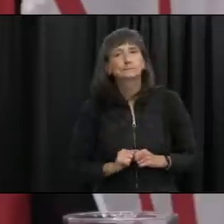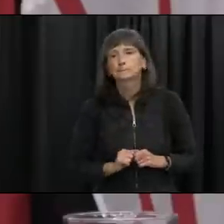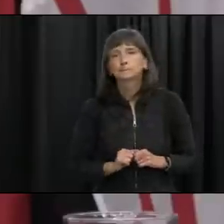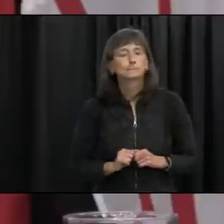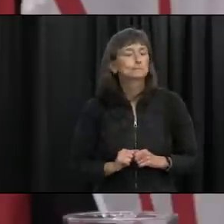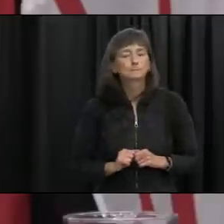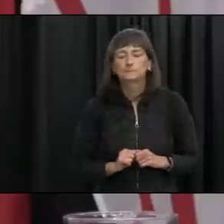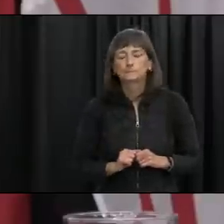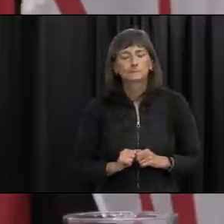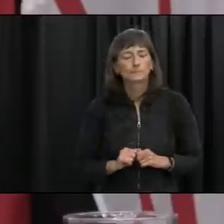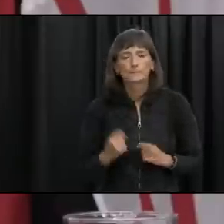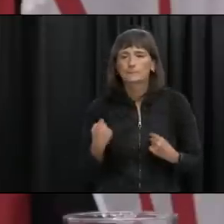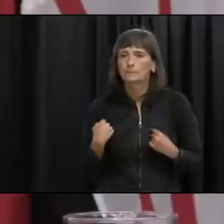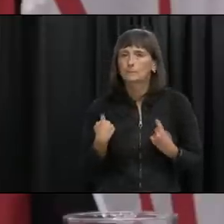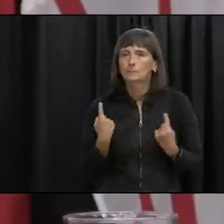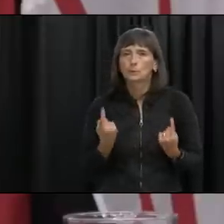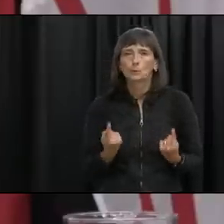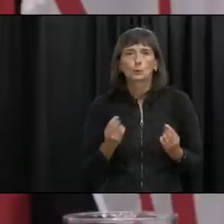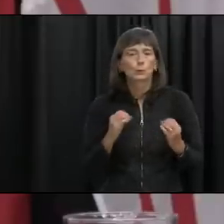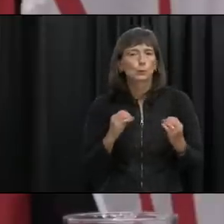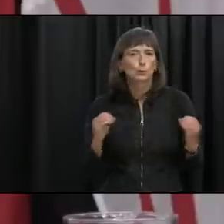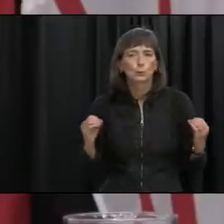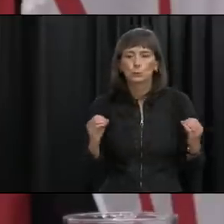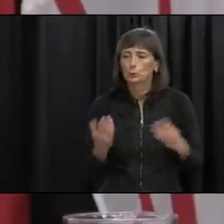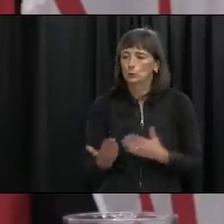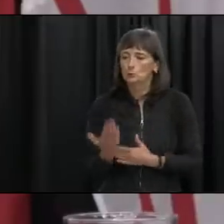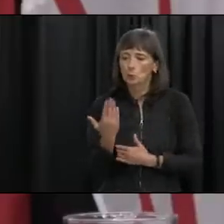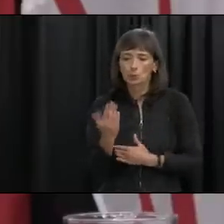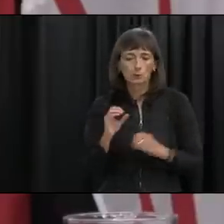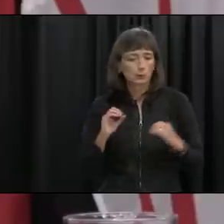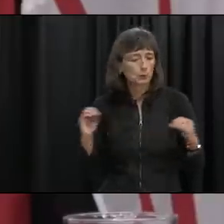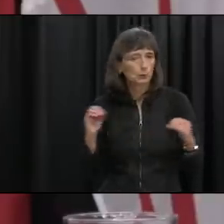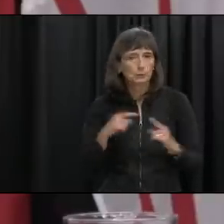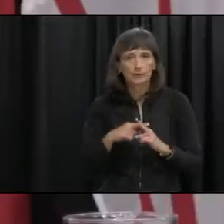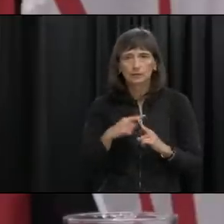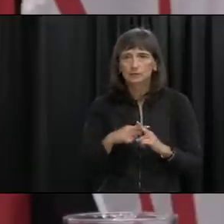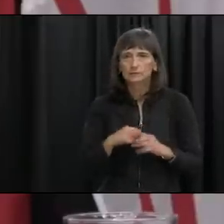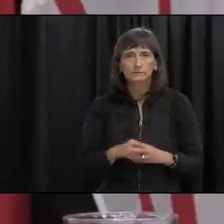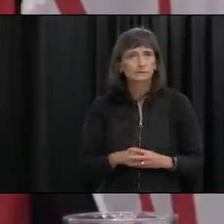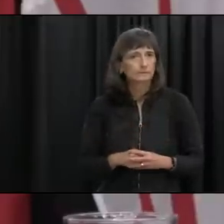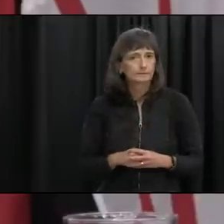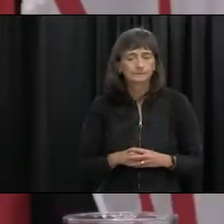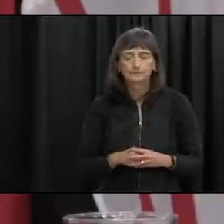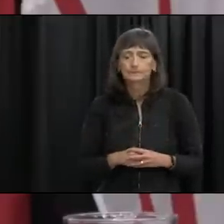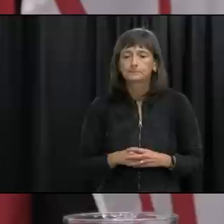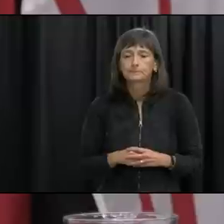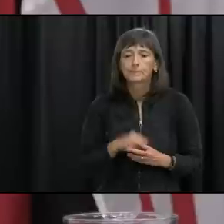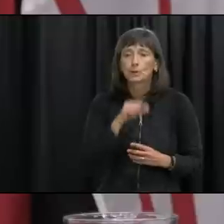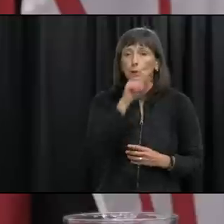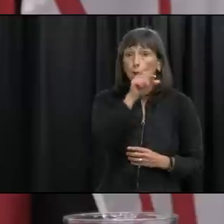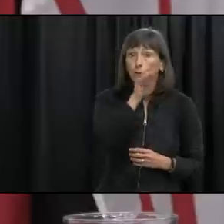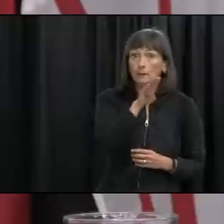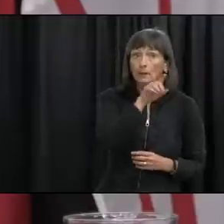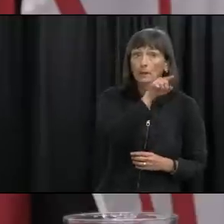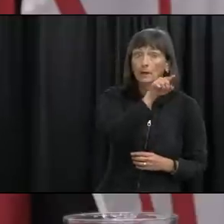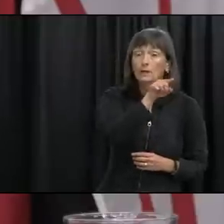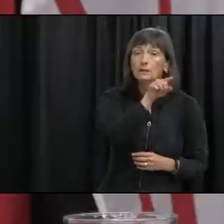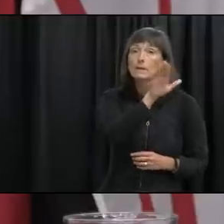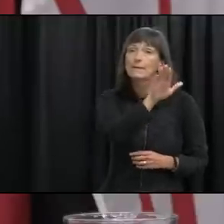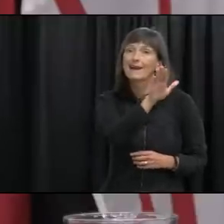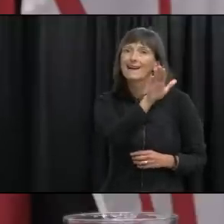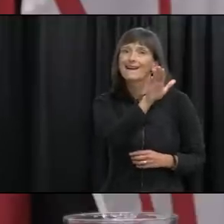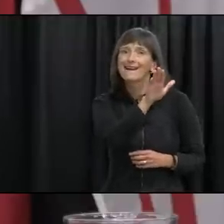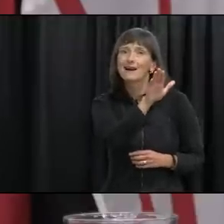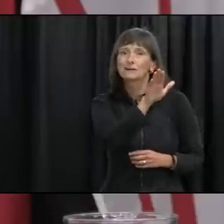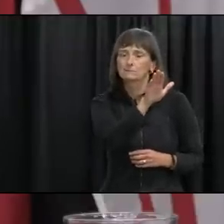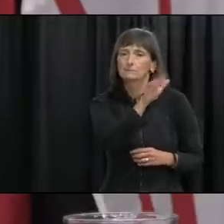cases of the the the run this morning uh at public health uh goose bay have their own equipment